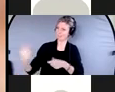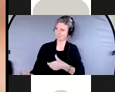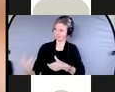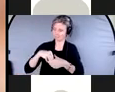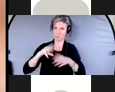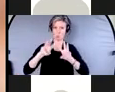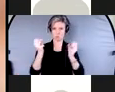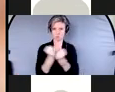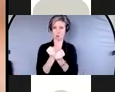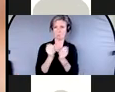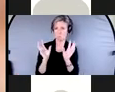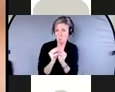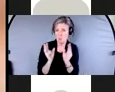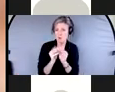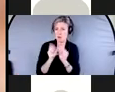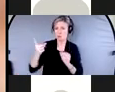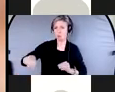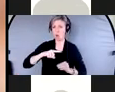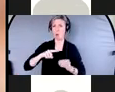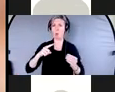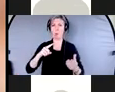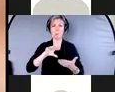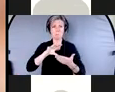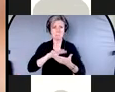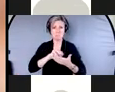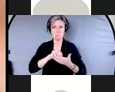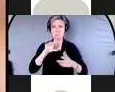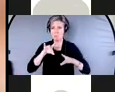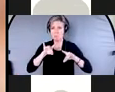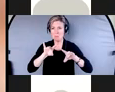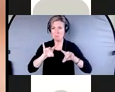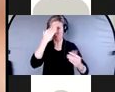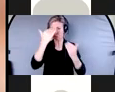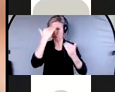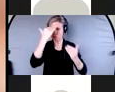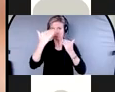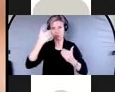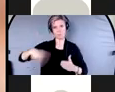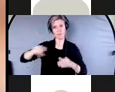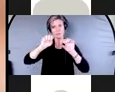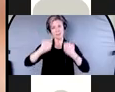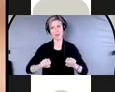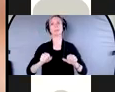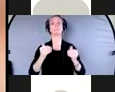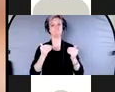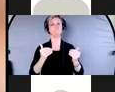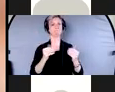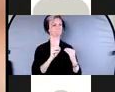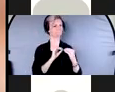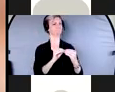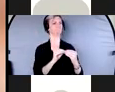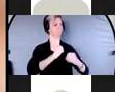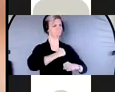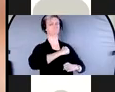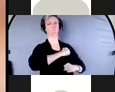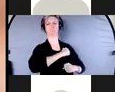and abilities are to combat and address the issues of abuse, including financial abuse. So